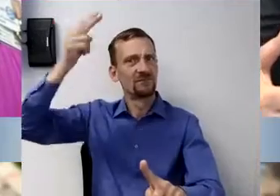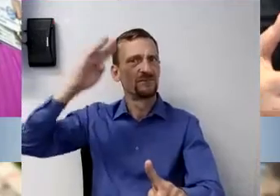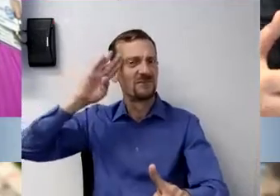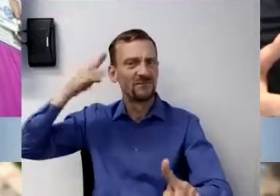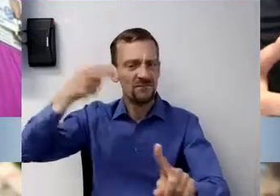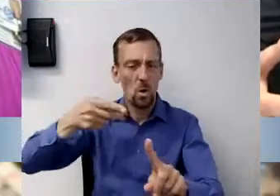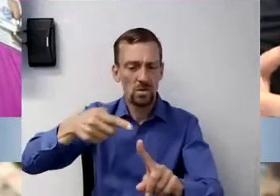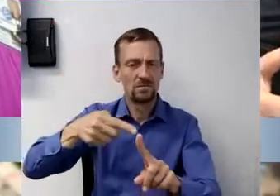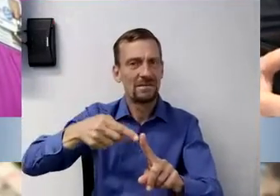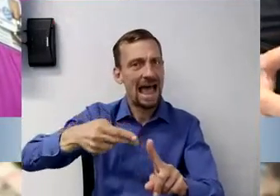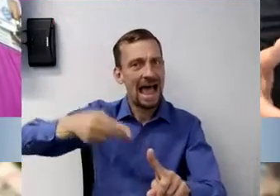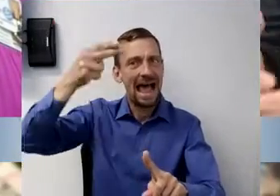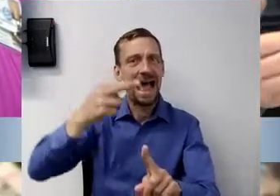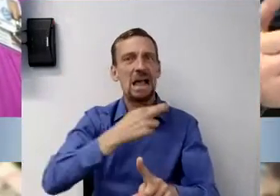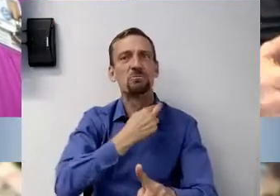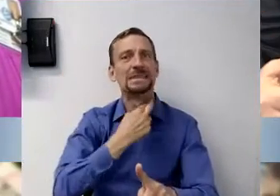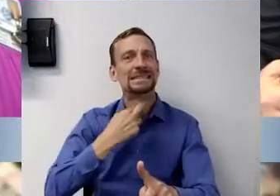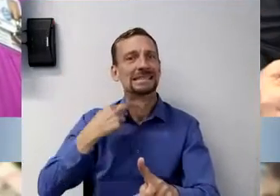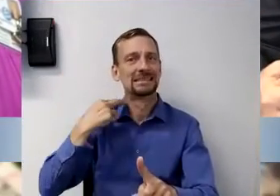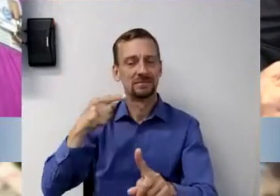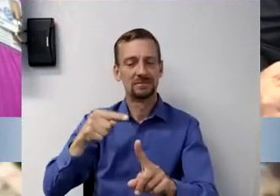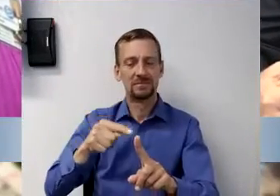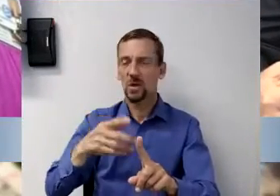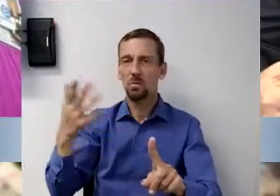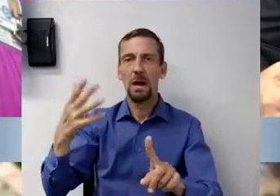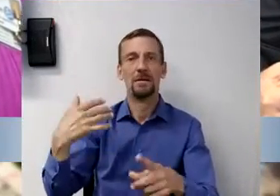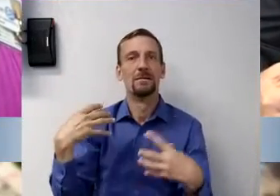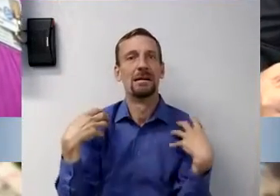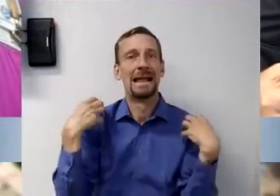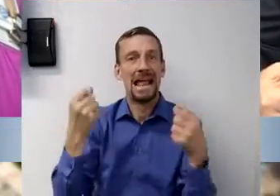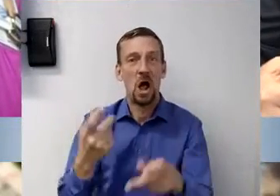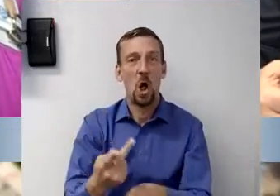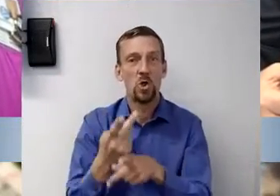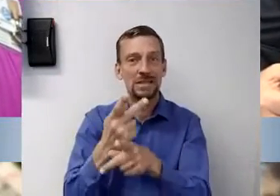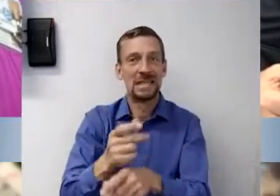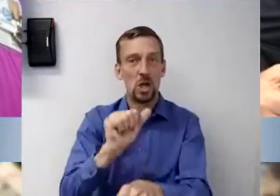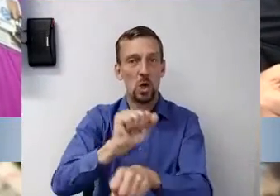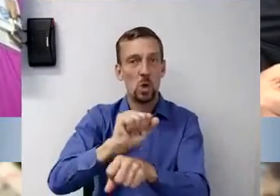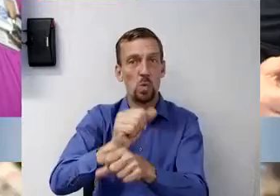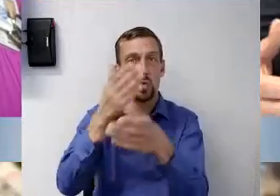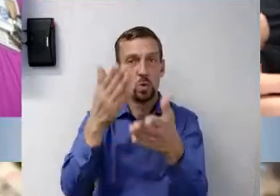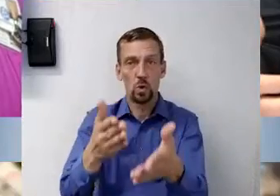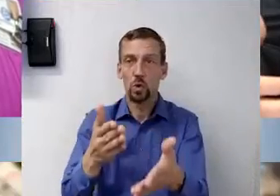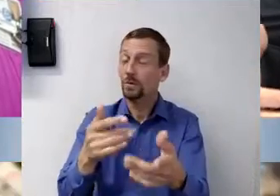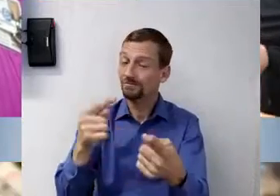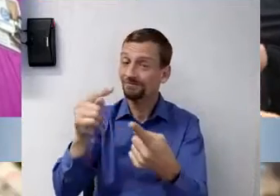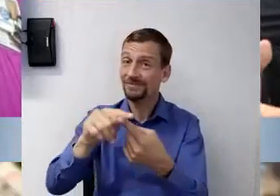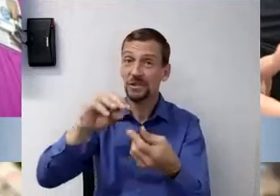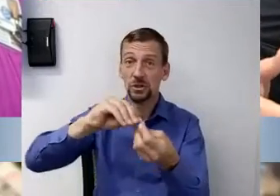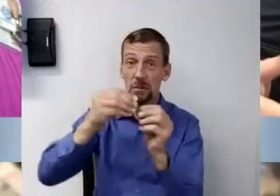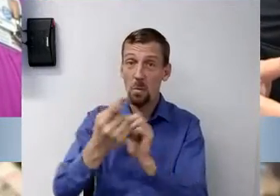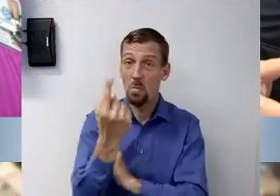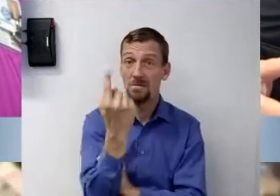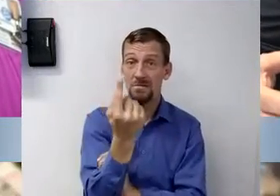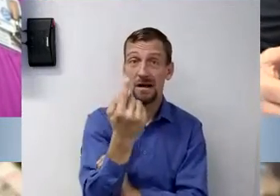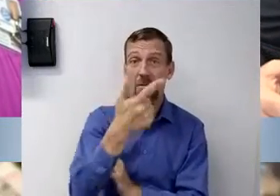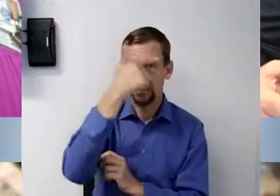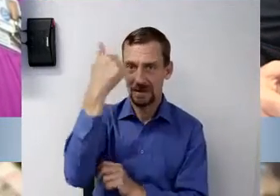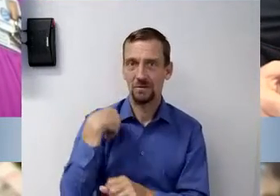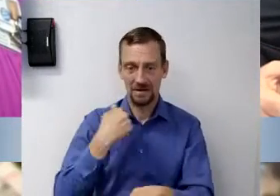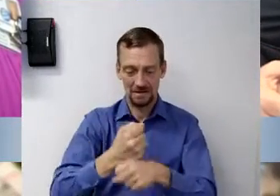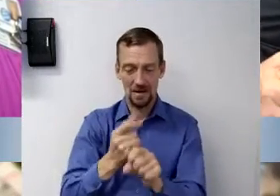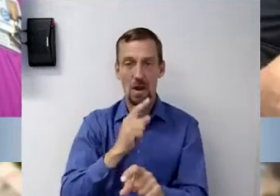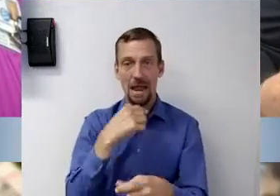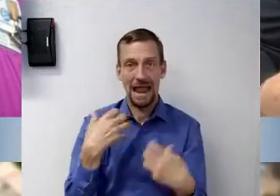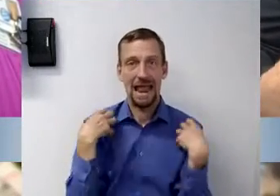and high risk are our healthcare workers, for one, because we need to make certain that our healthcare